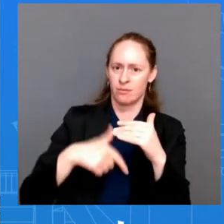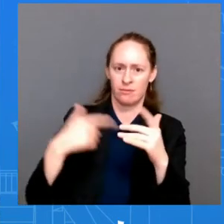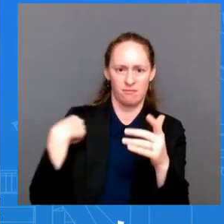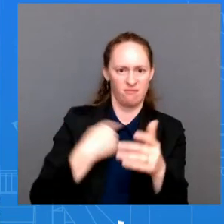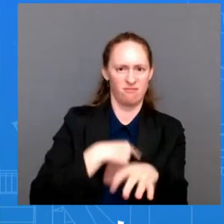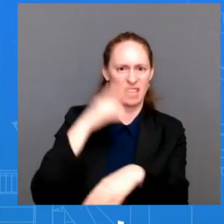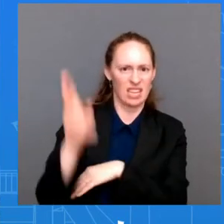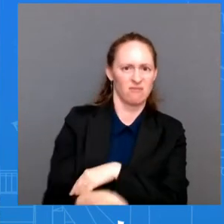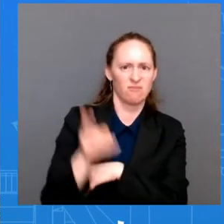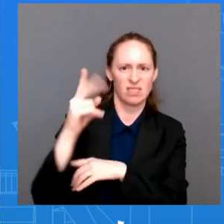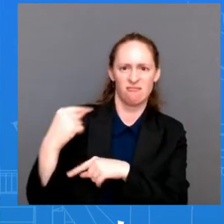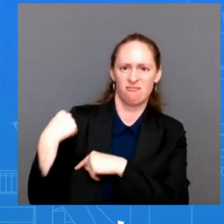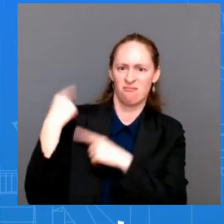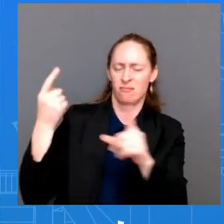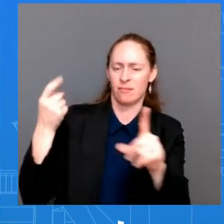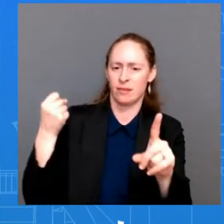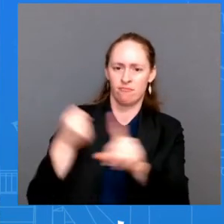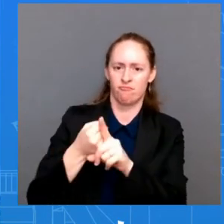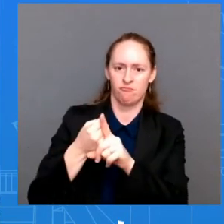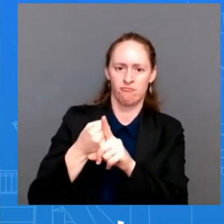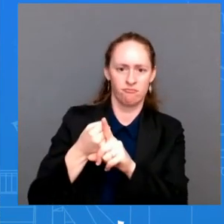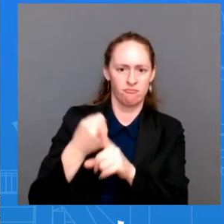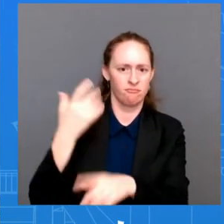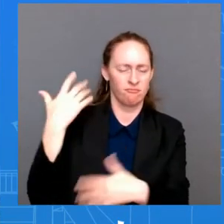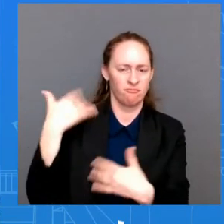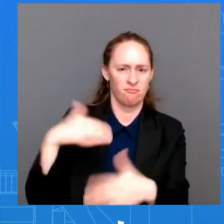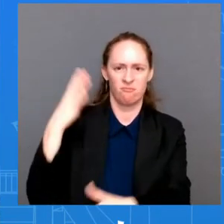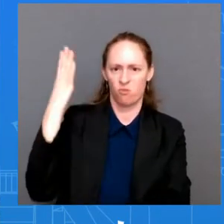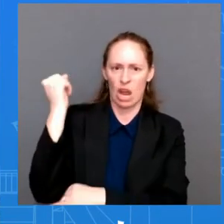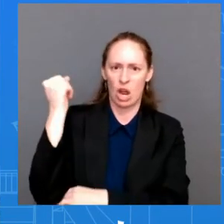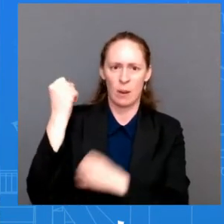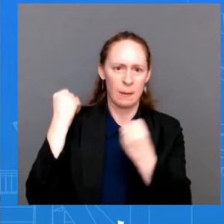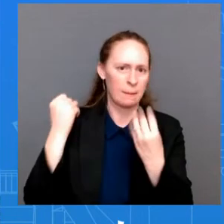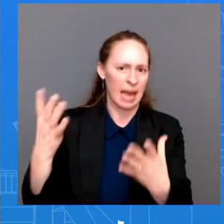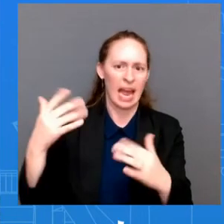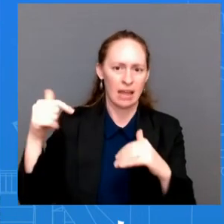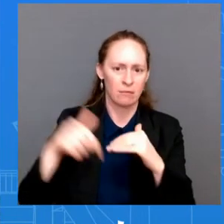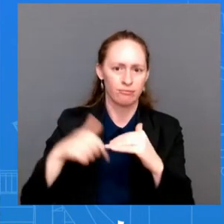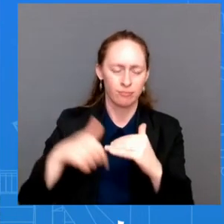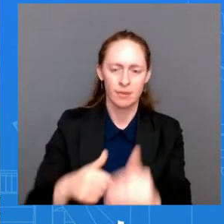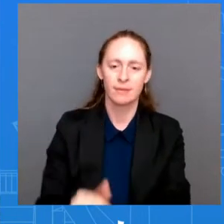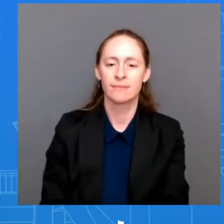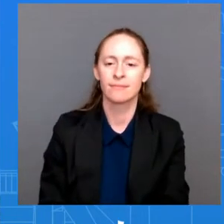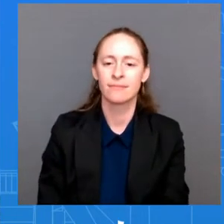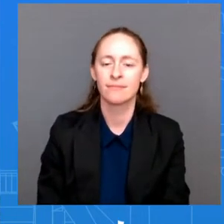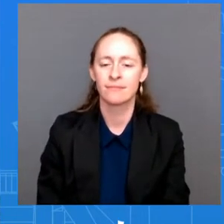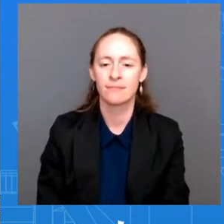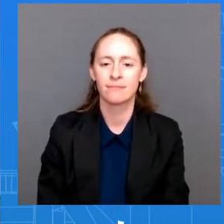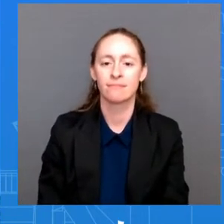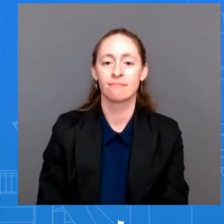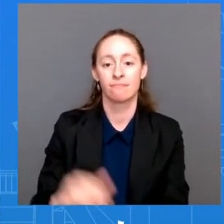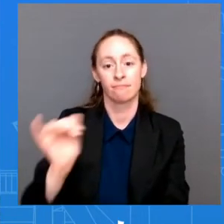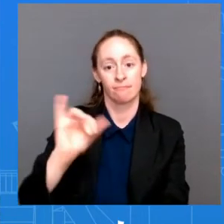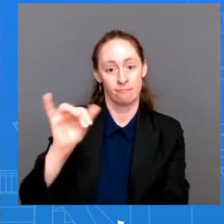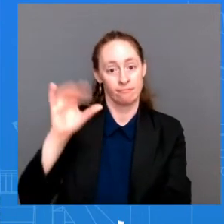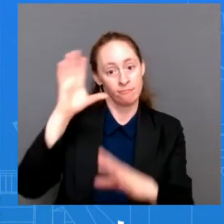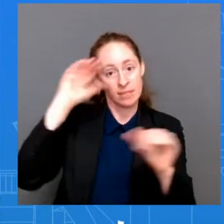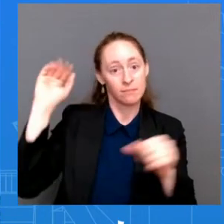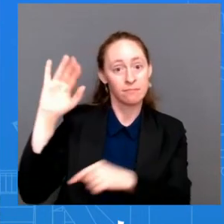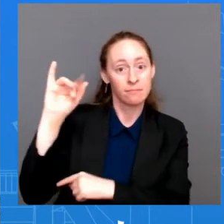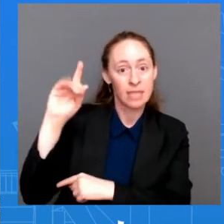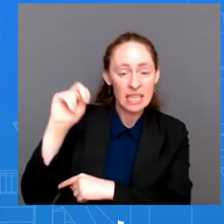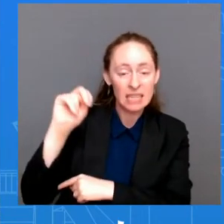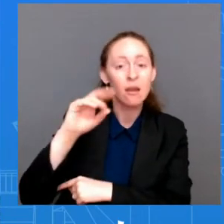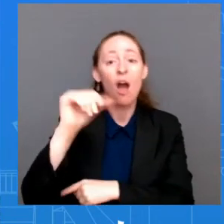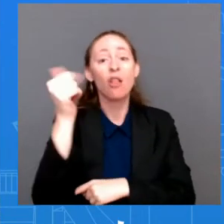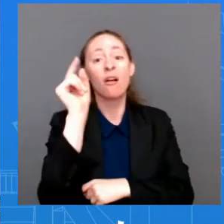Treasury Department estimates that the historic release of oil by President Biden and international partners has reduced gas prices